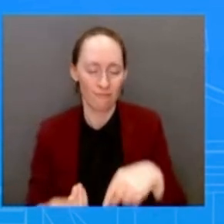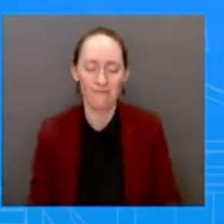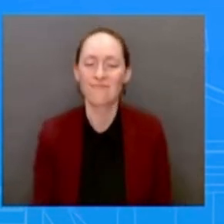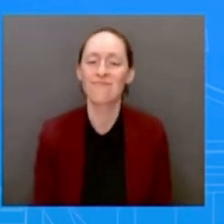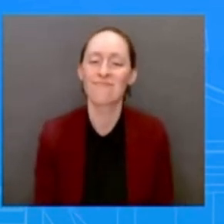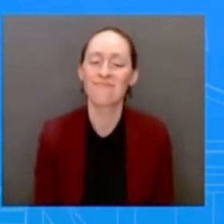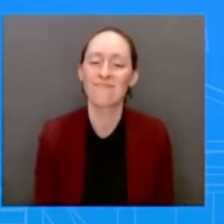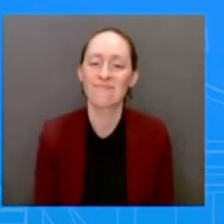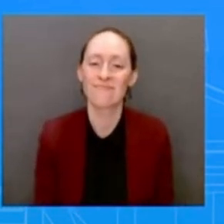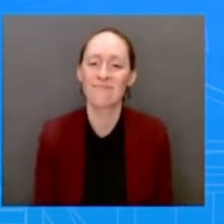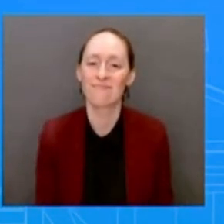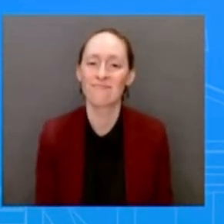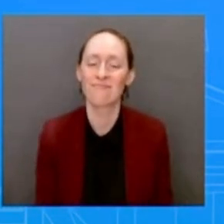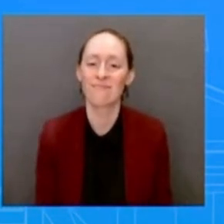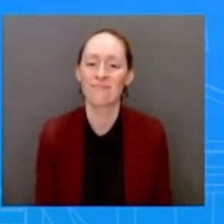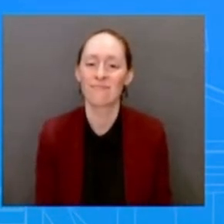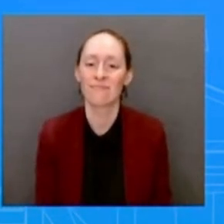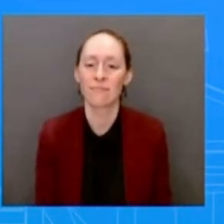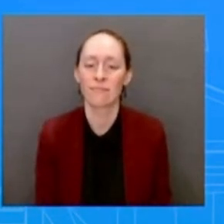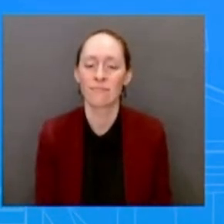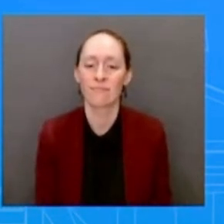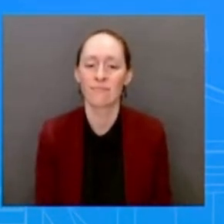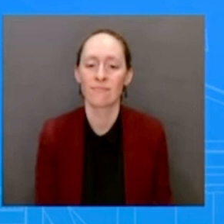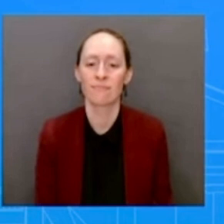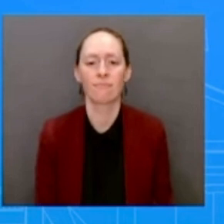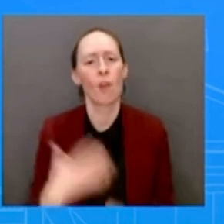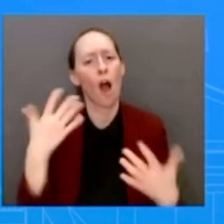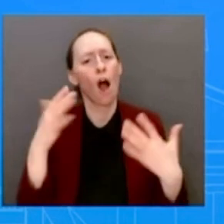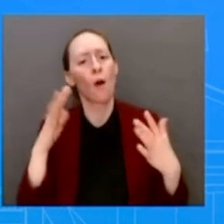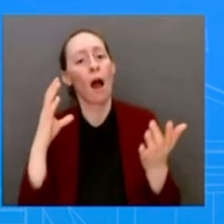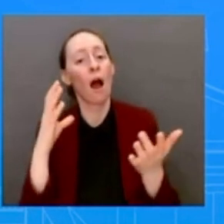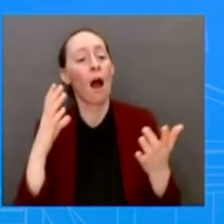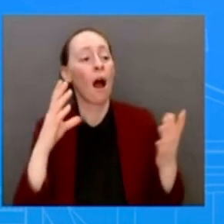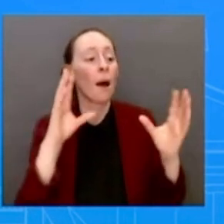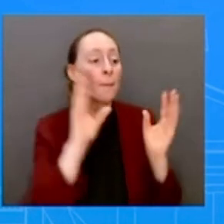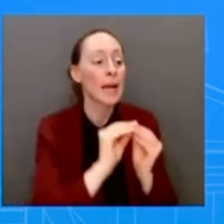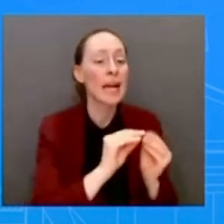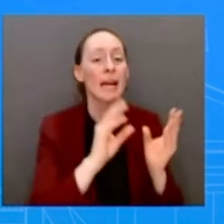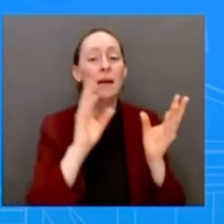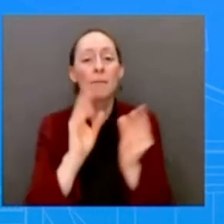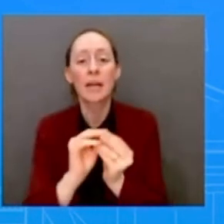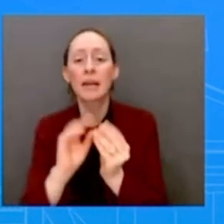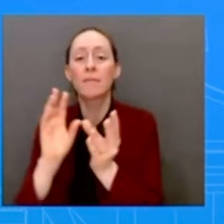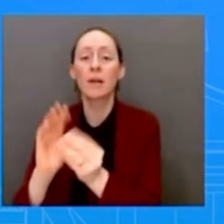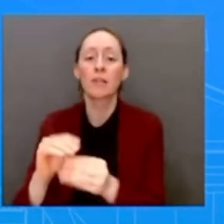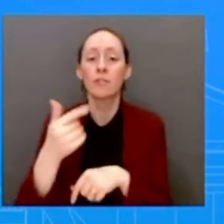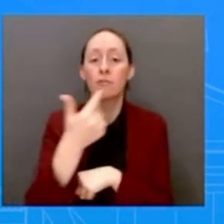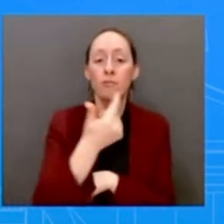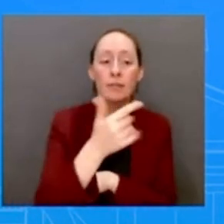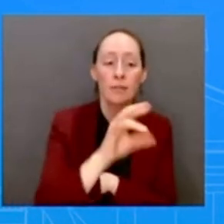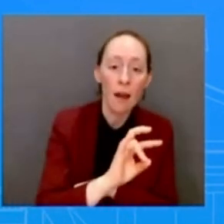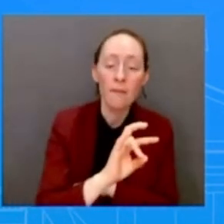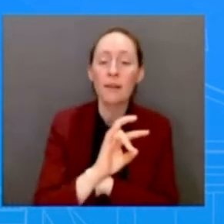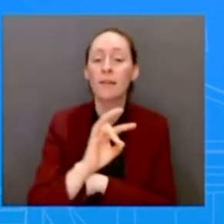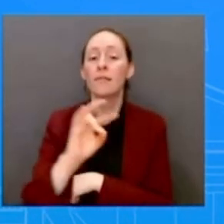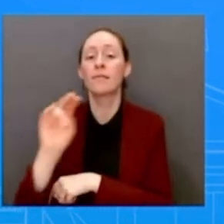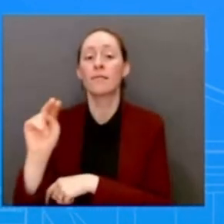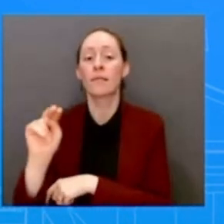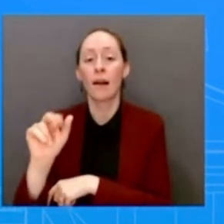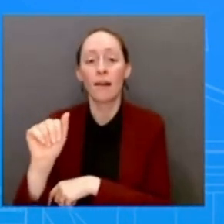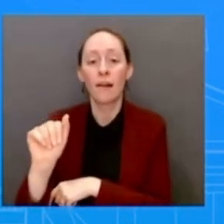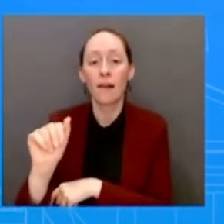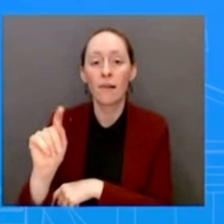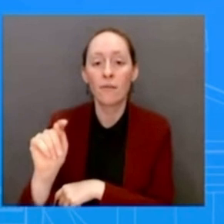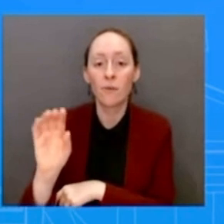other at the margins of the G7, at the summit in Germany, at NATO, at the G20 summit, and have talked by phone